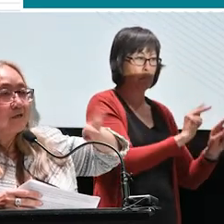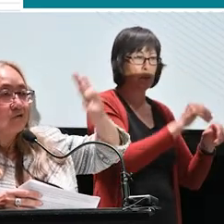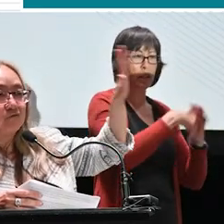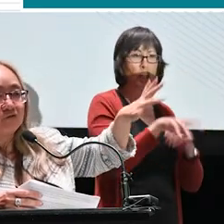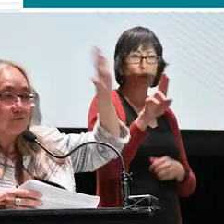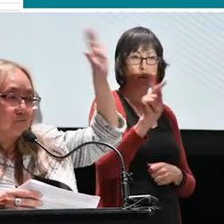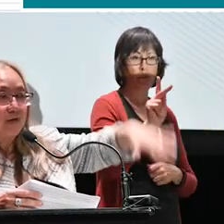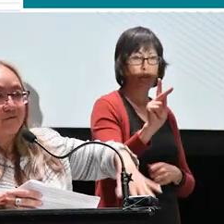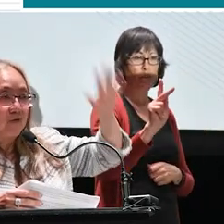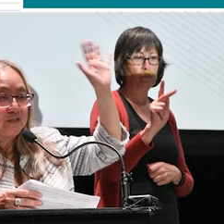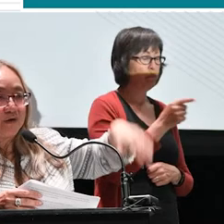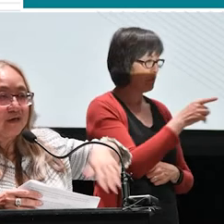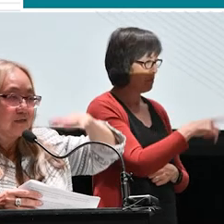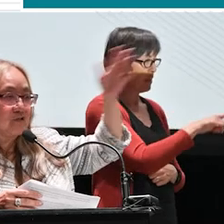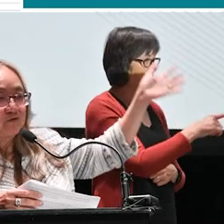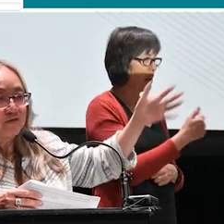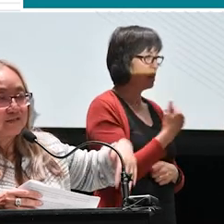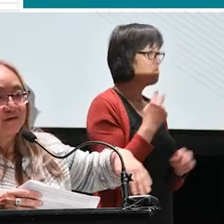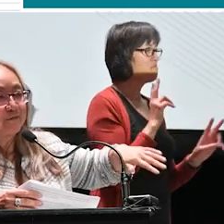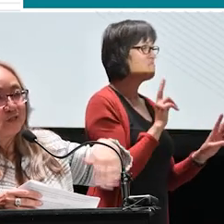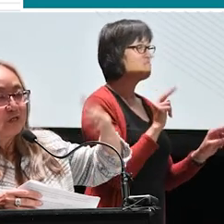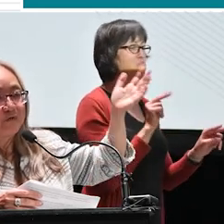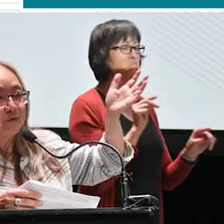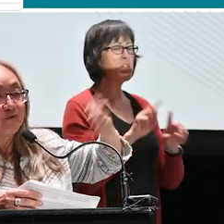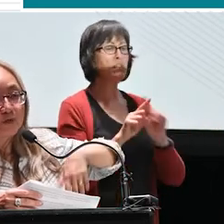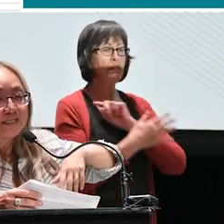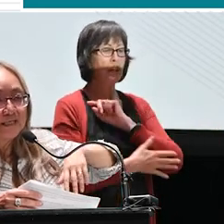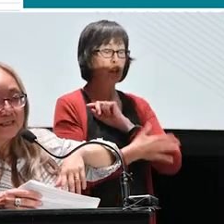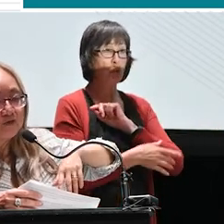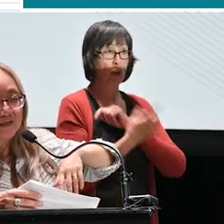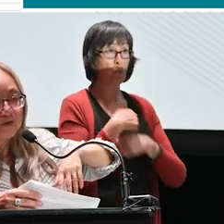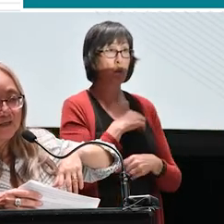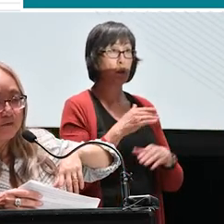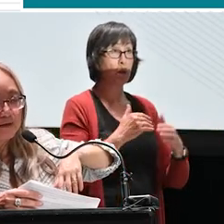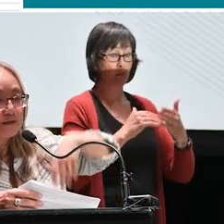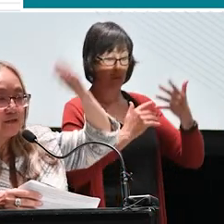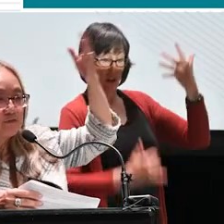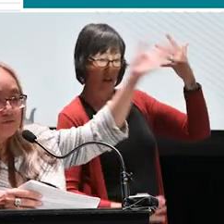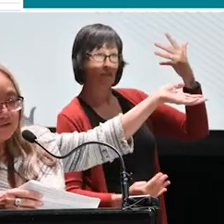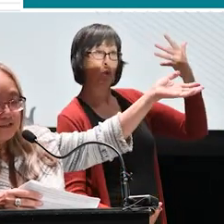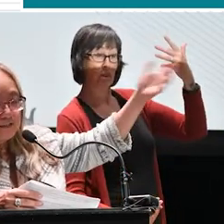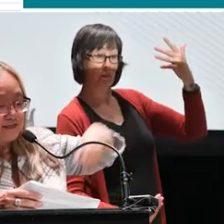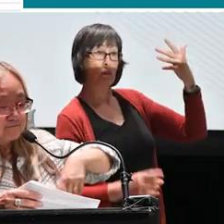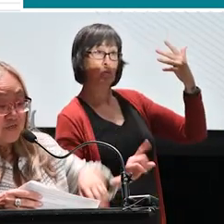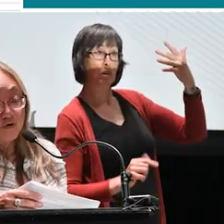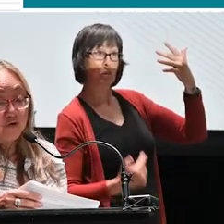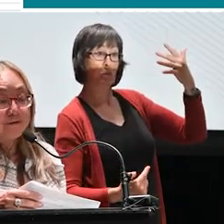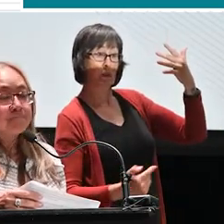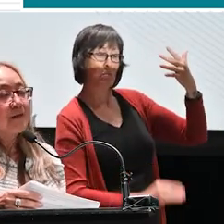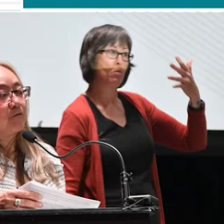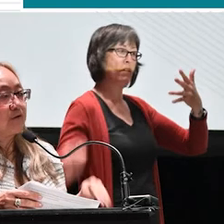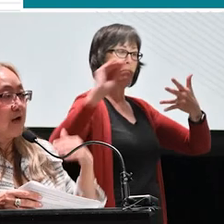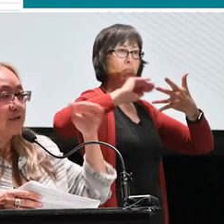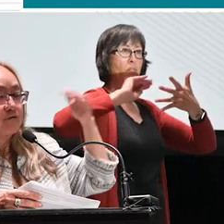who have all these rankings and do all this stuff. And we jumped from 14th in 2021 to third,